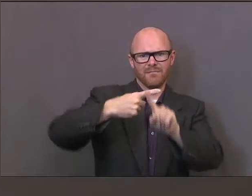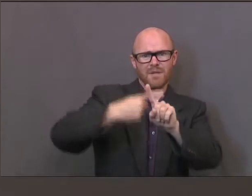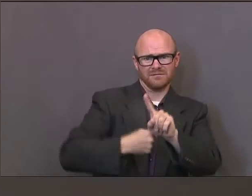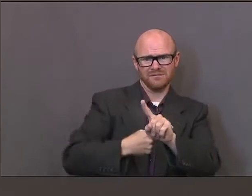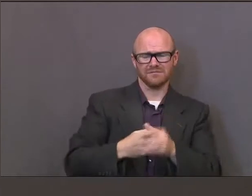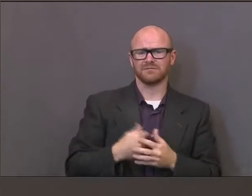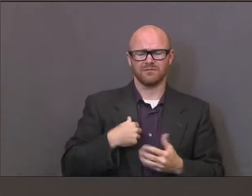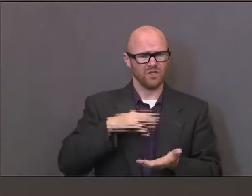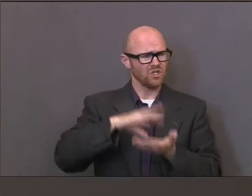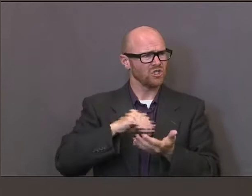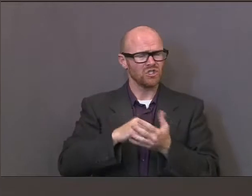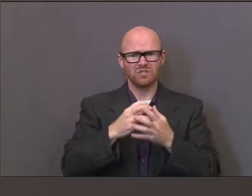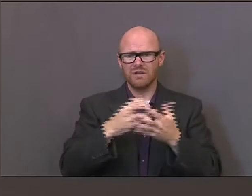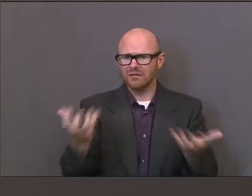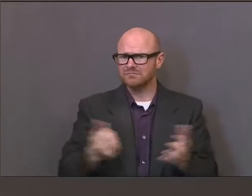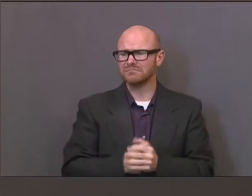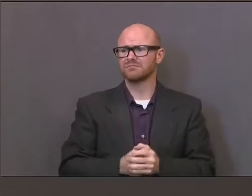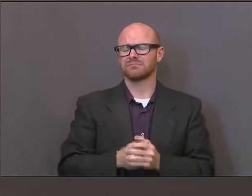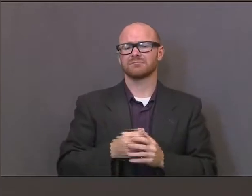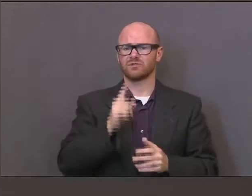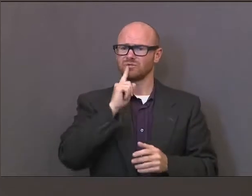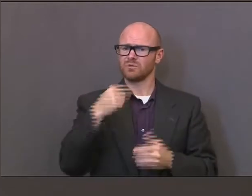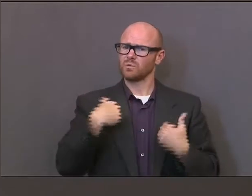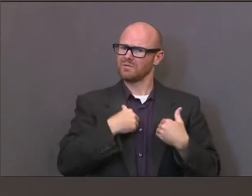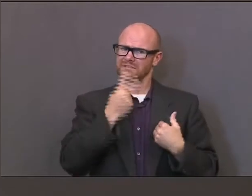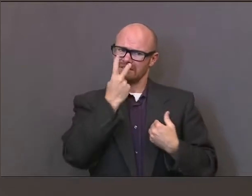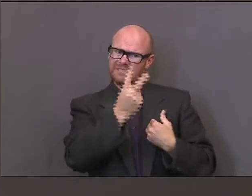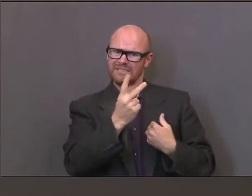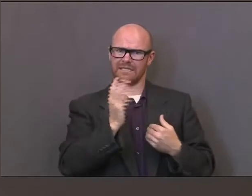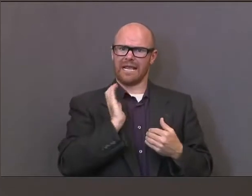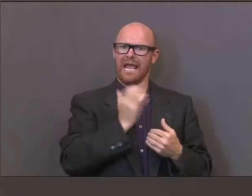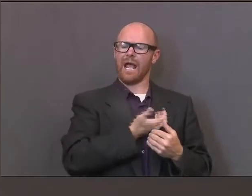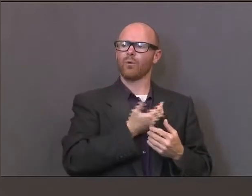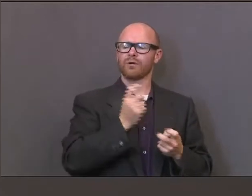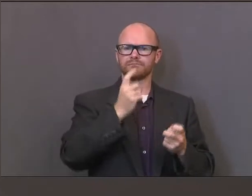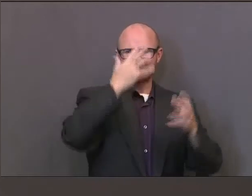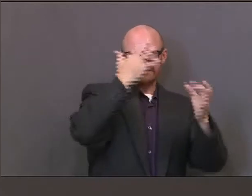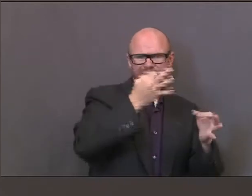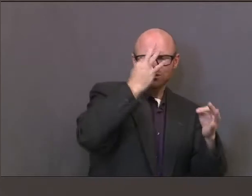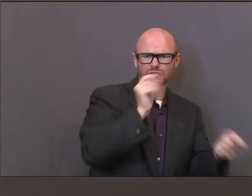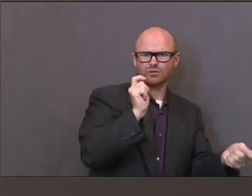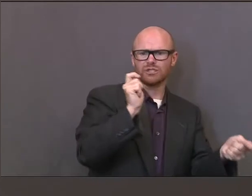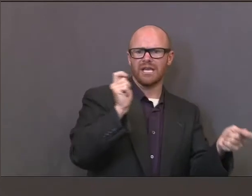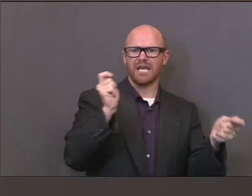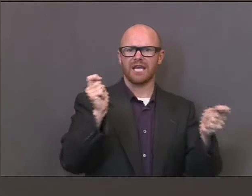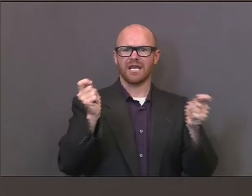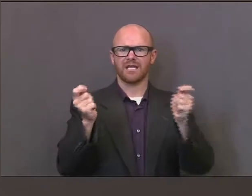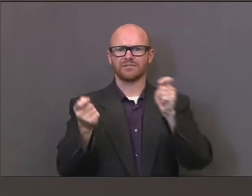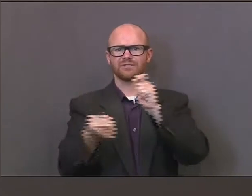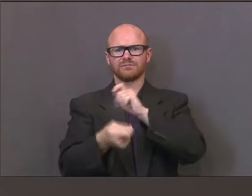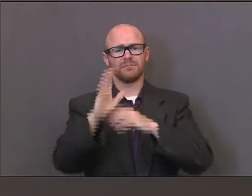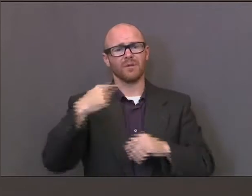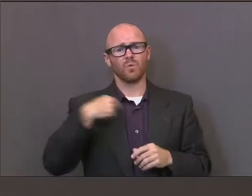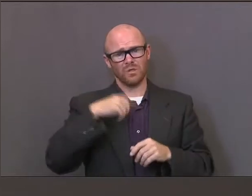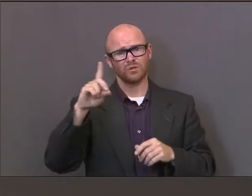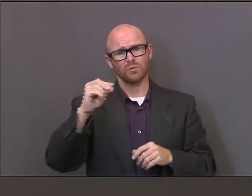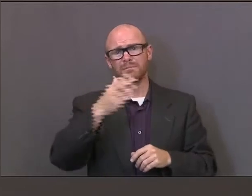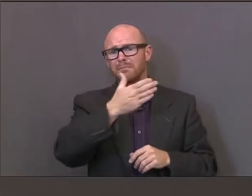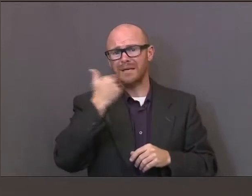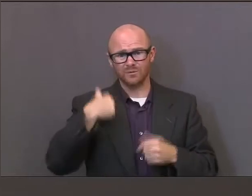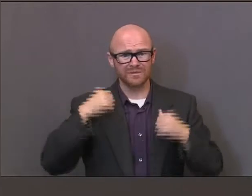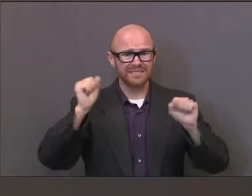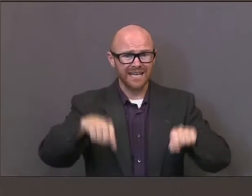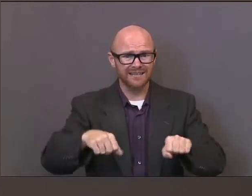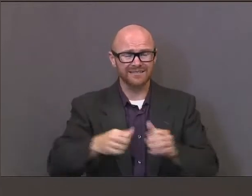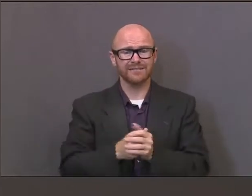and medicine. It's modified. It's been changed. And so it's been hard to kind of keep up. But we're doing the best we can with the best advice that